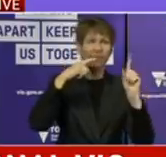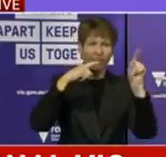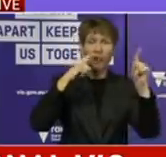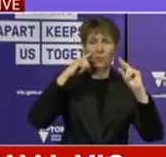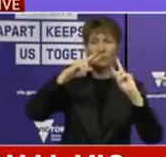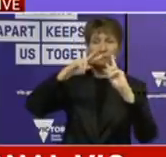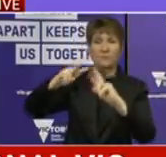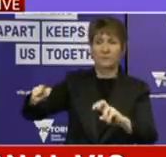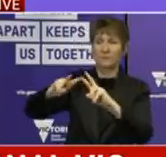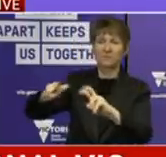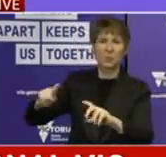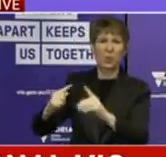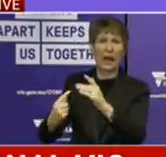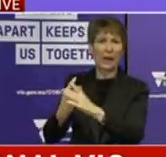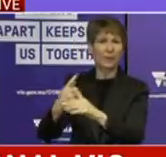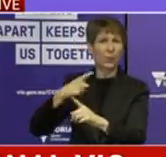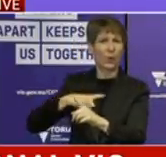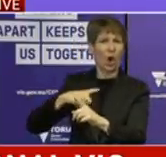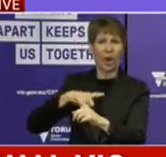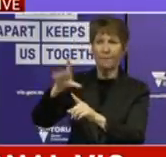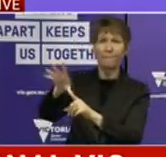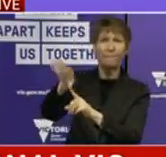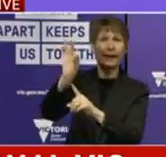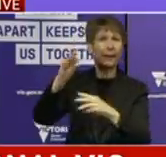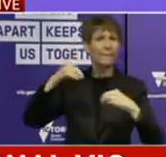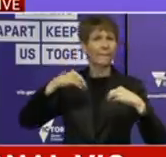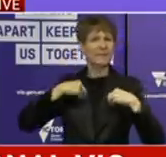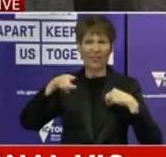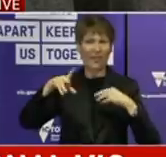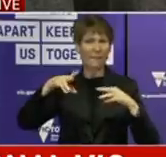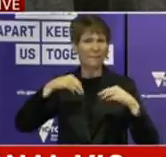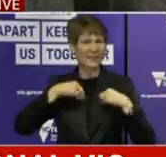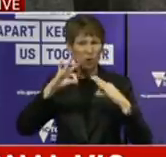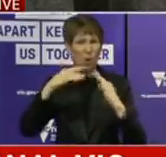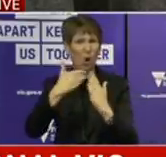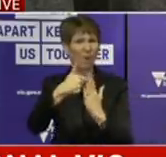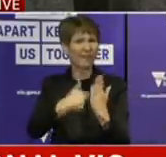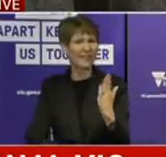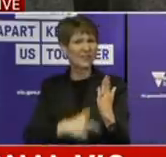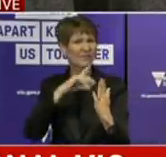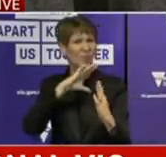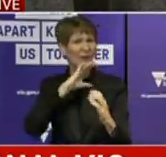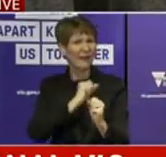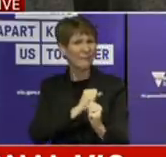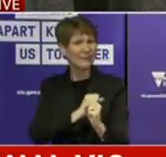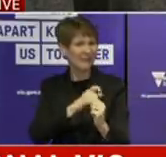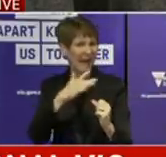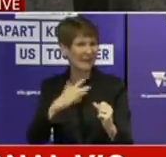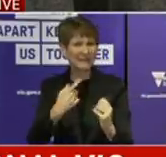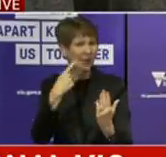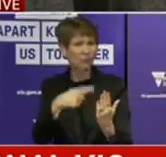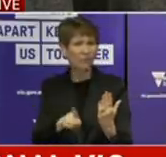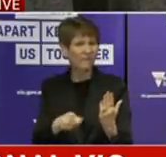be part of the findings that the Board comes down with. Does it concern you, though, that the Victorian Government Procurement Board